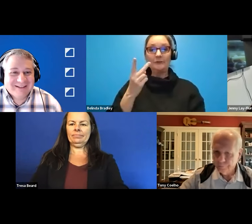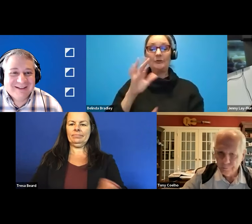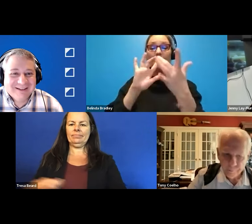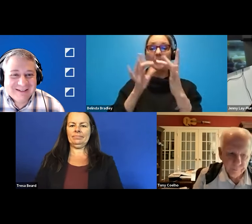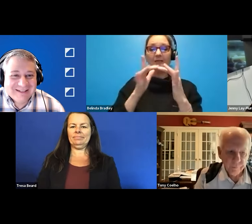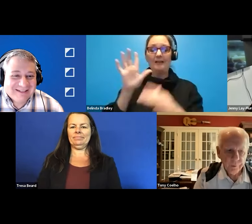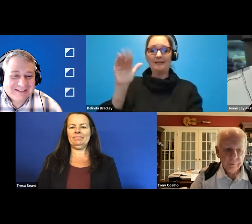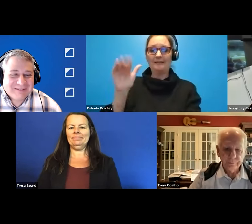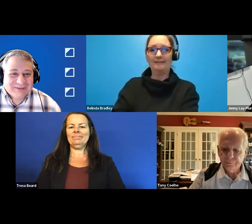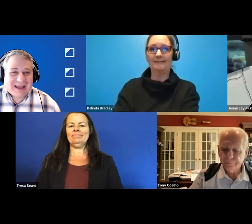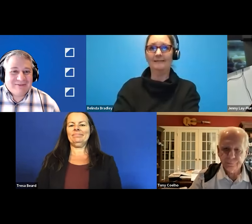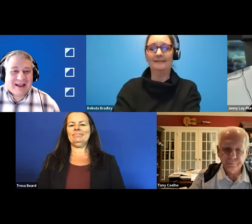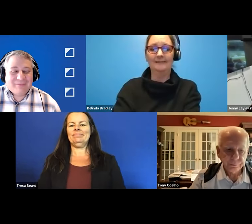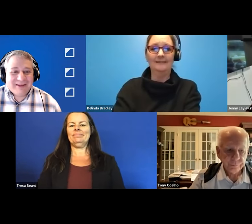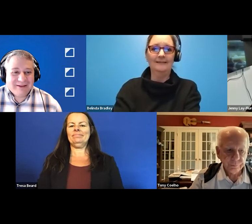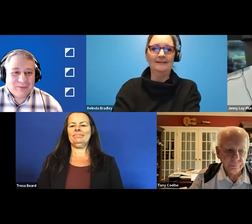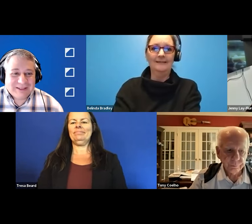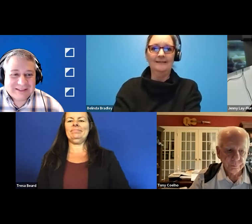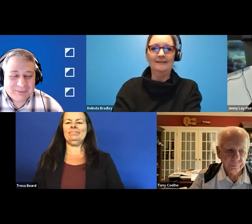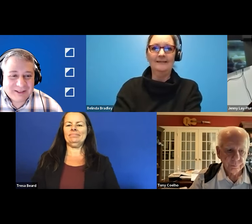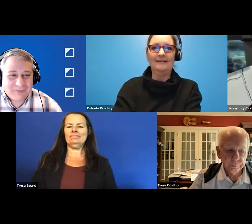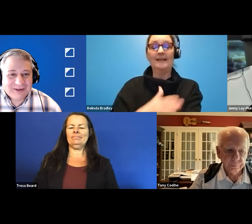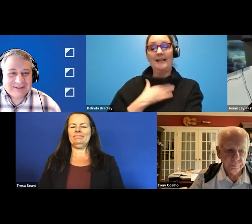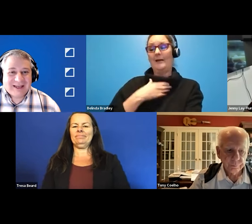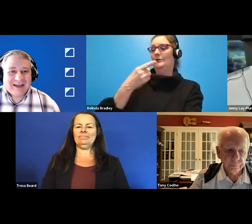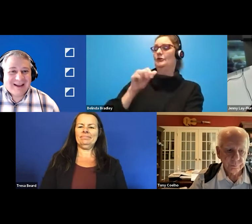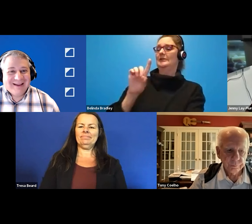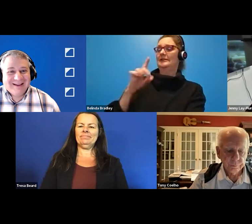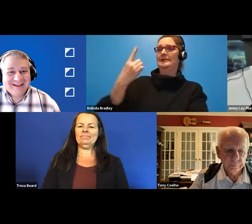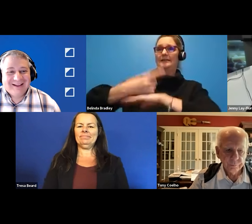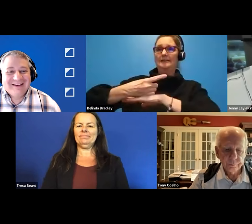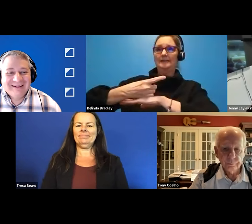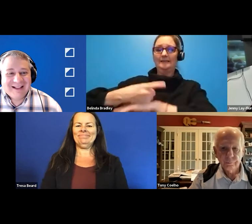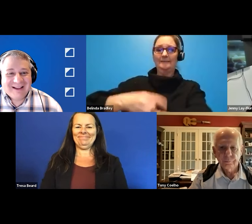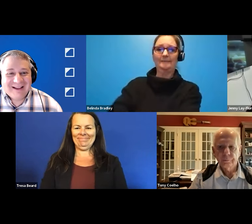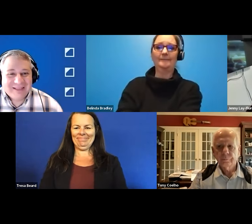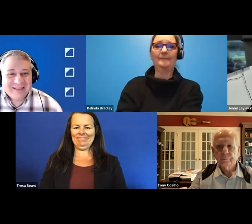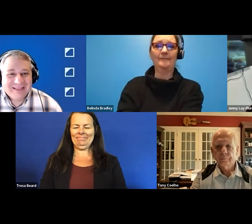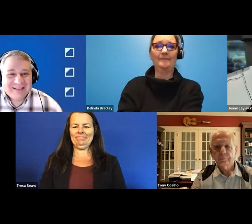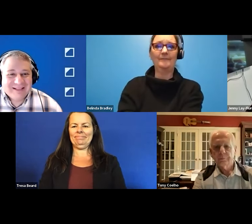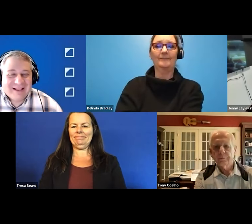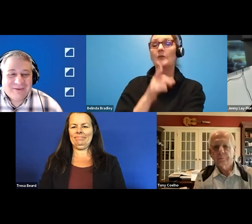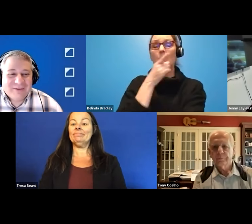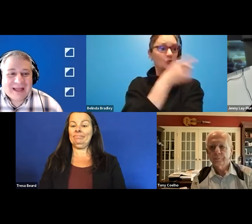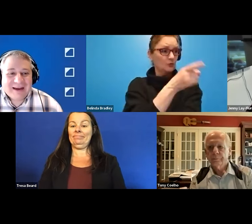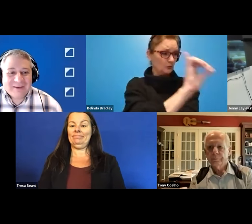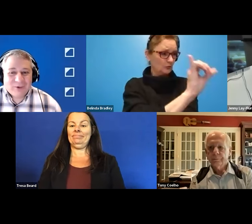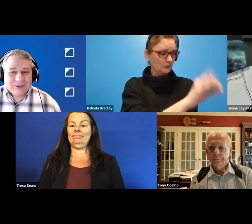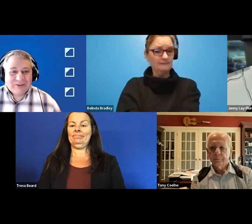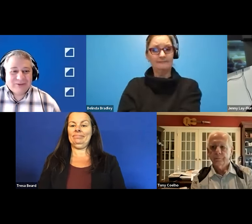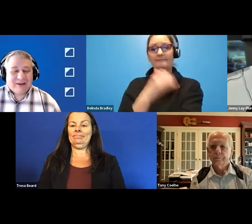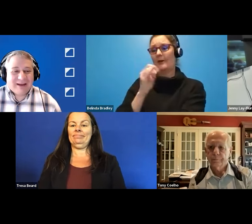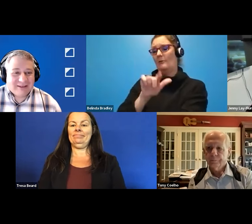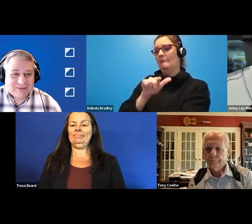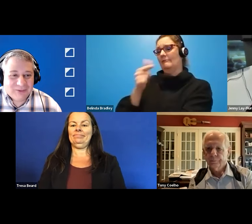soon. Have a happy Global Accessibility Awareness Day. And with that, I'm